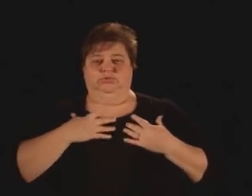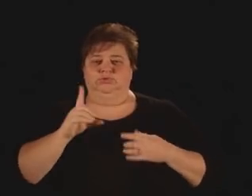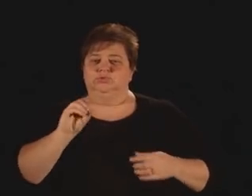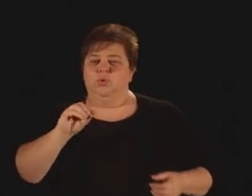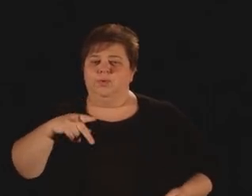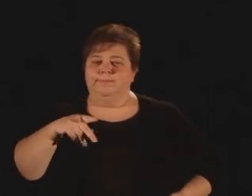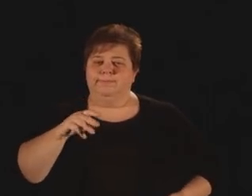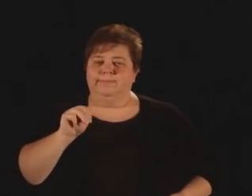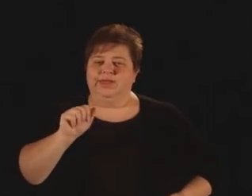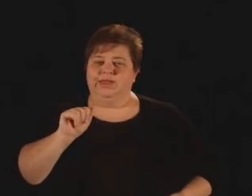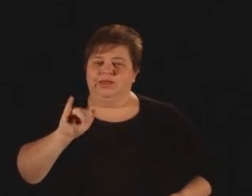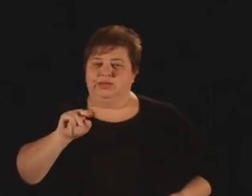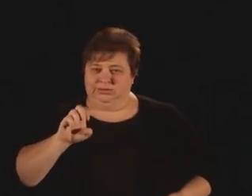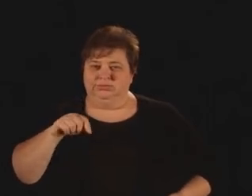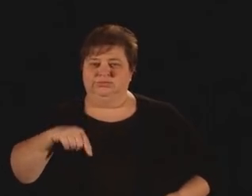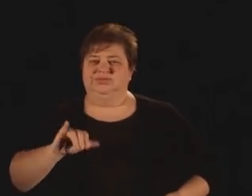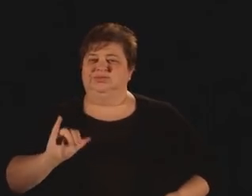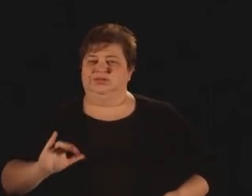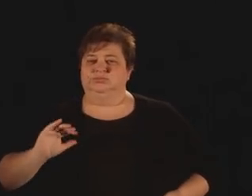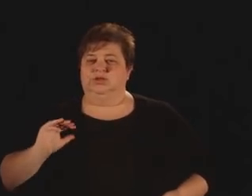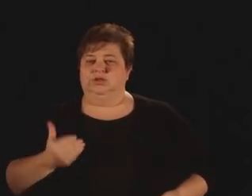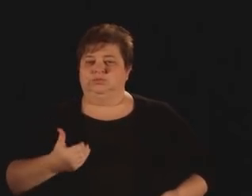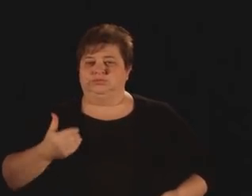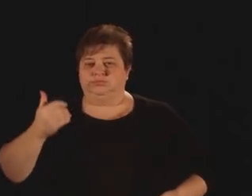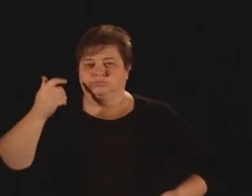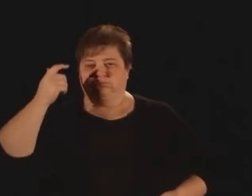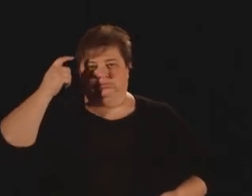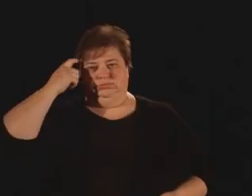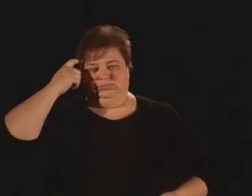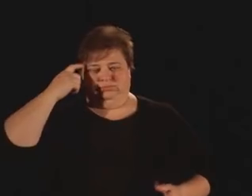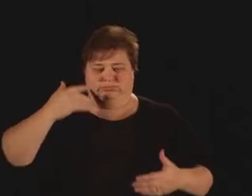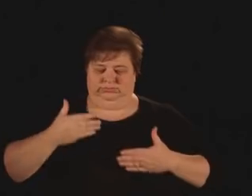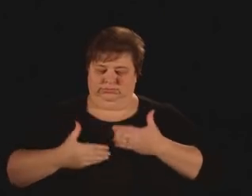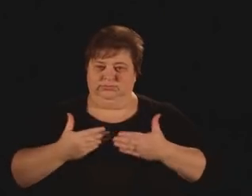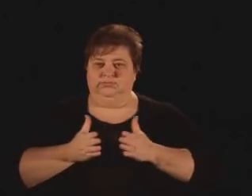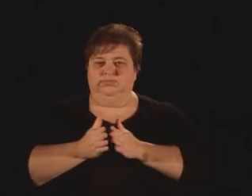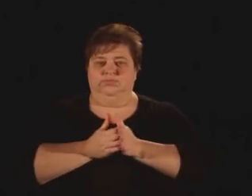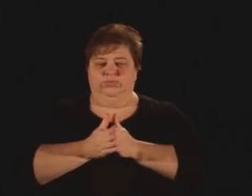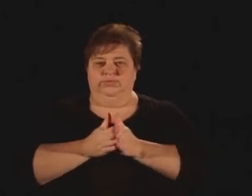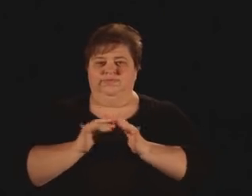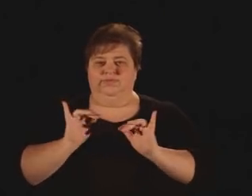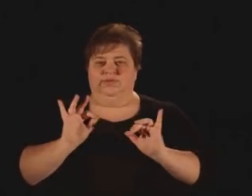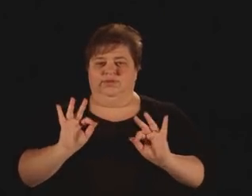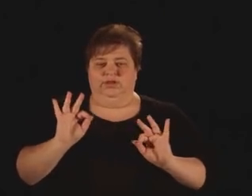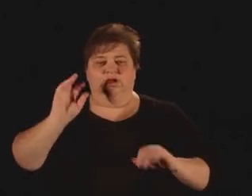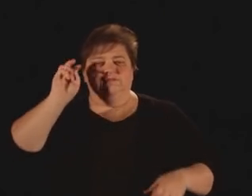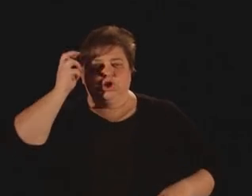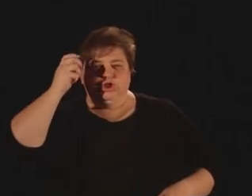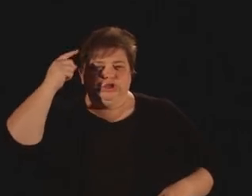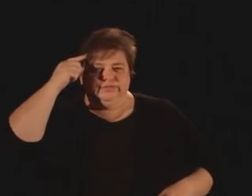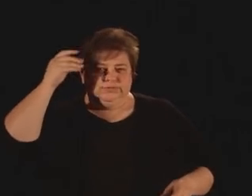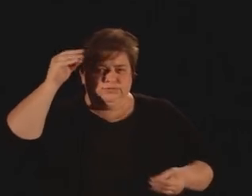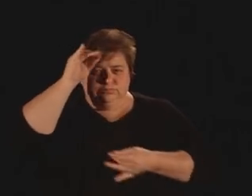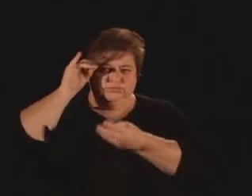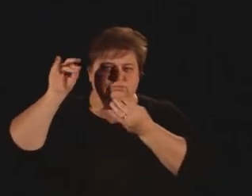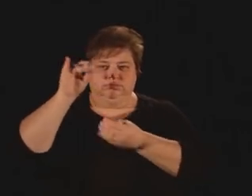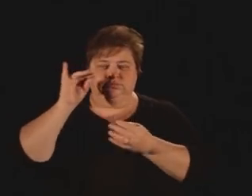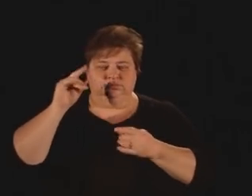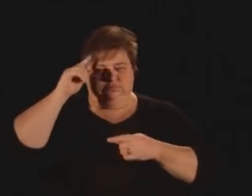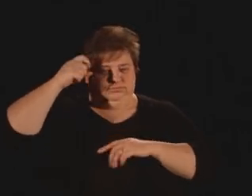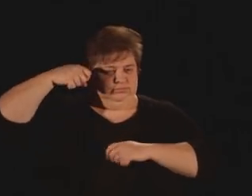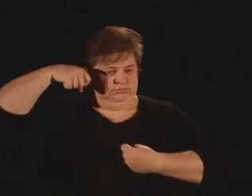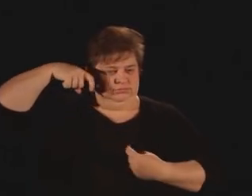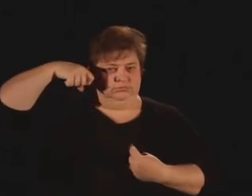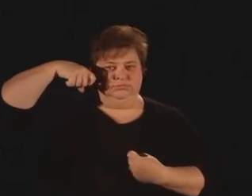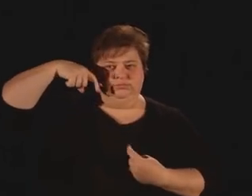That's our motivator neurotransmitter. It knows that something really important is happening. It just doesn't know